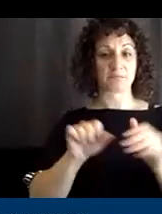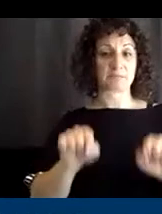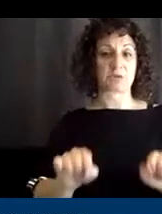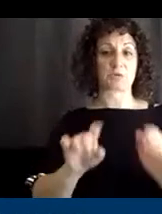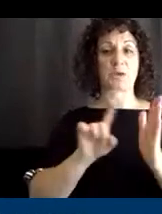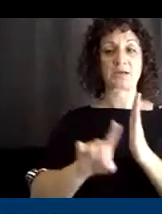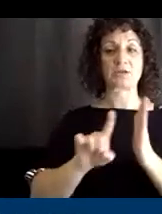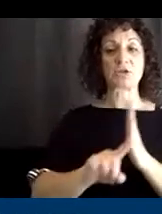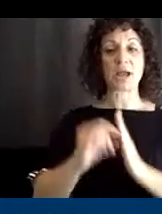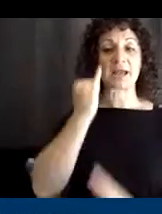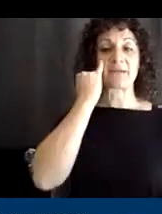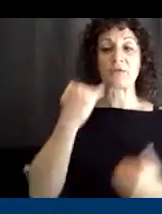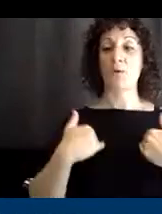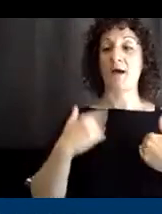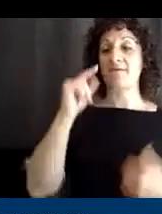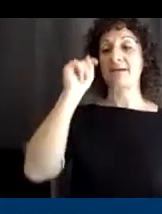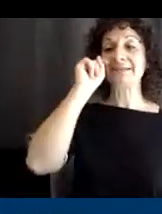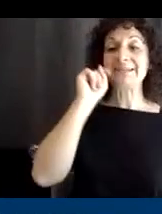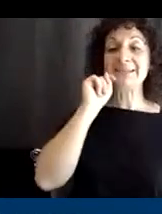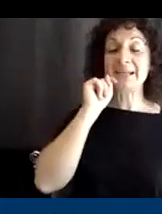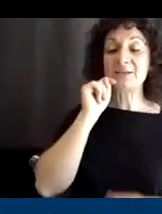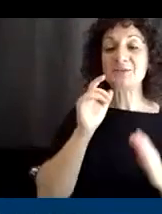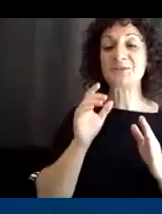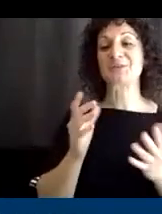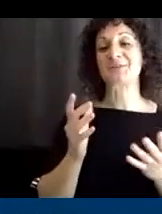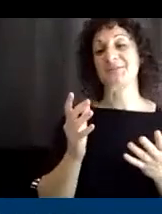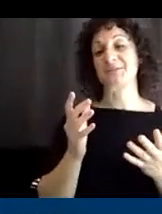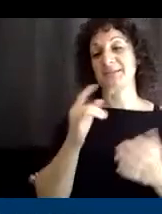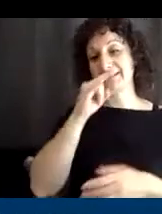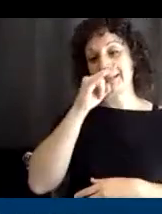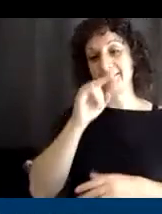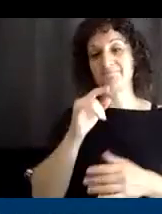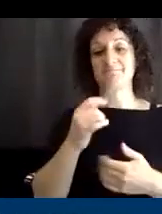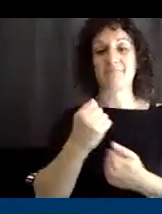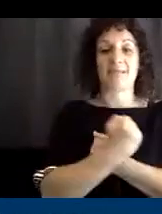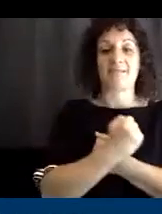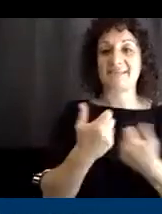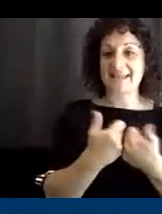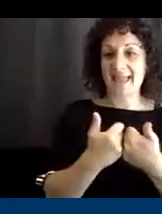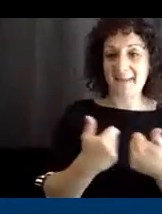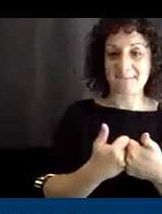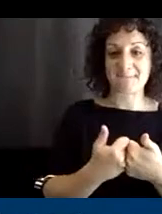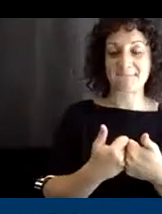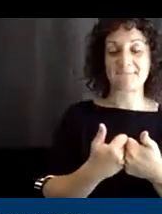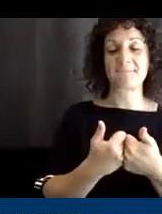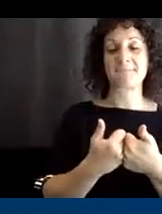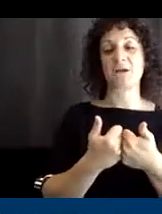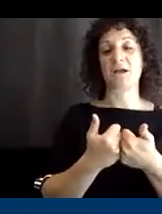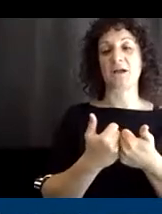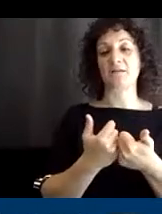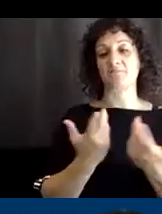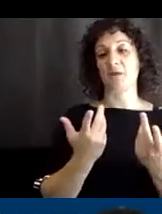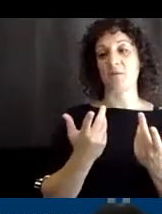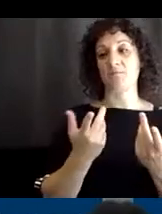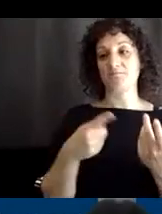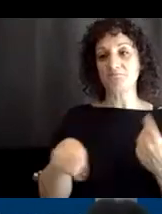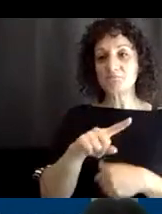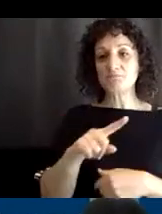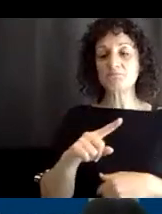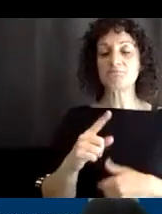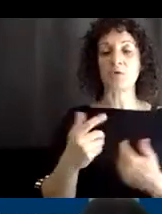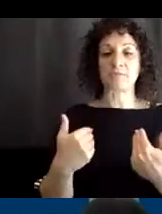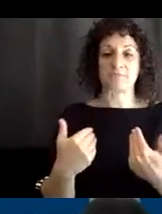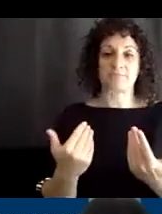have like a teenager who loves, you know, to game, um, that those, those products do exist. So for,